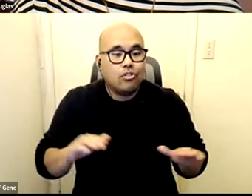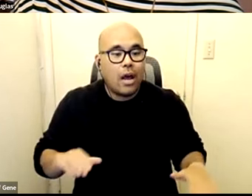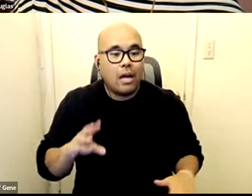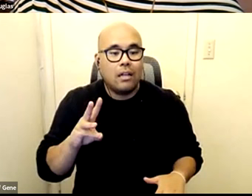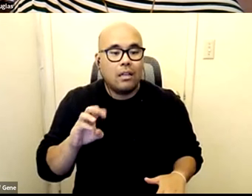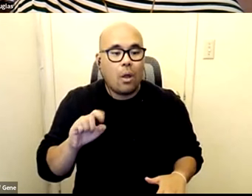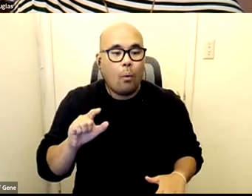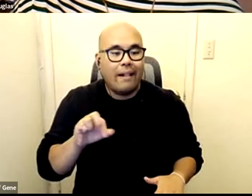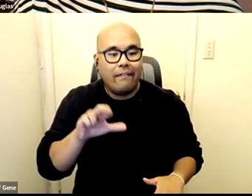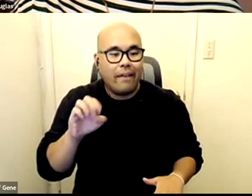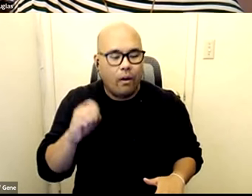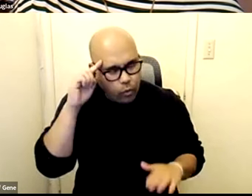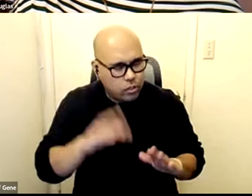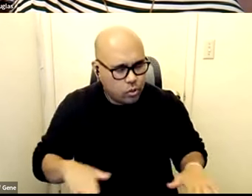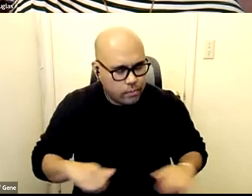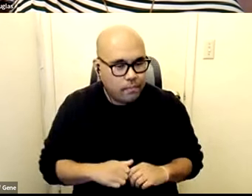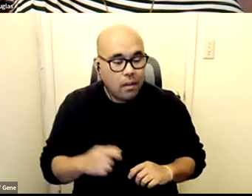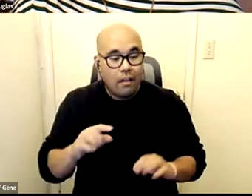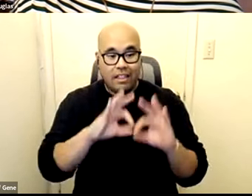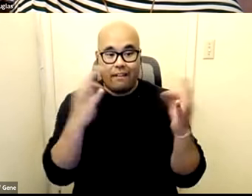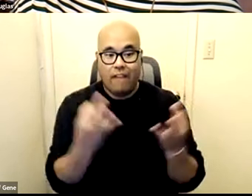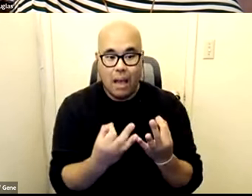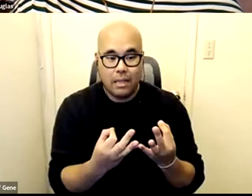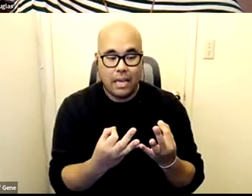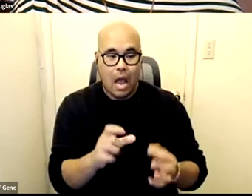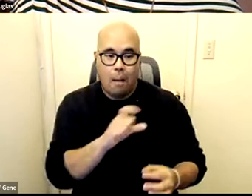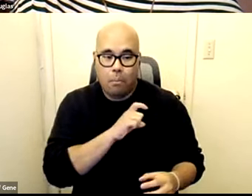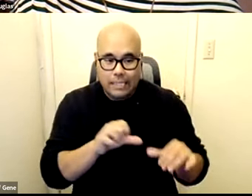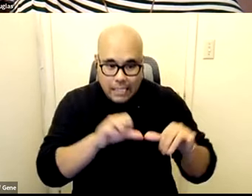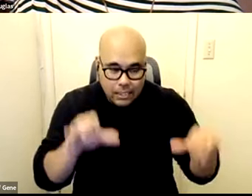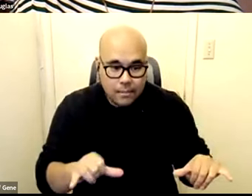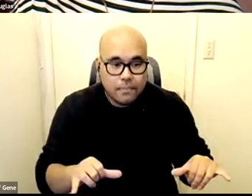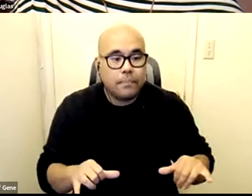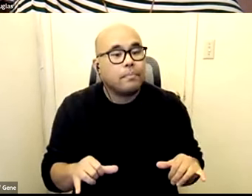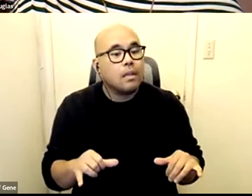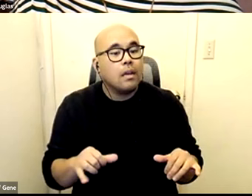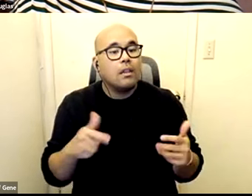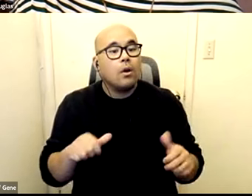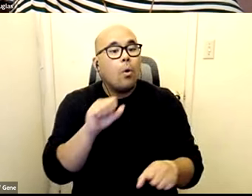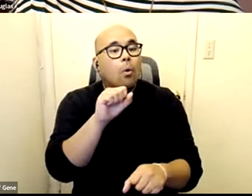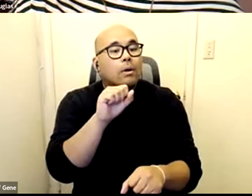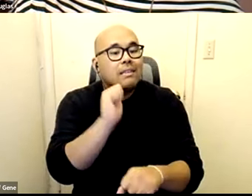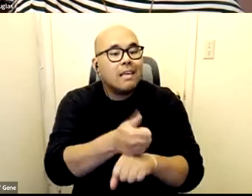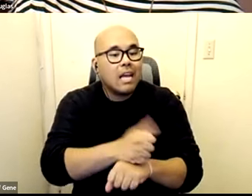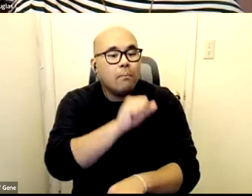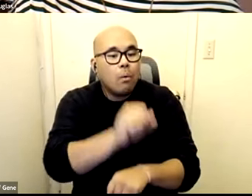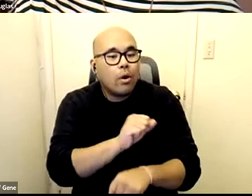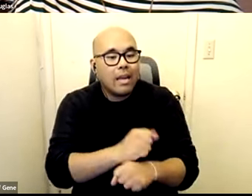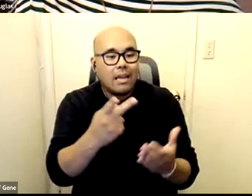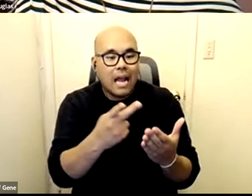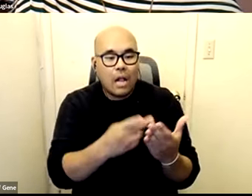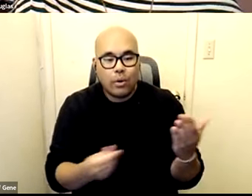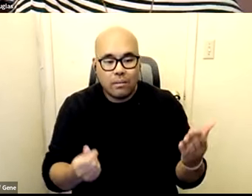though there's no welfare for the children um the family policing system is working on algorithms right now but everything